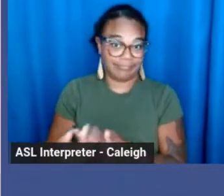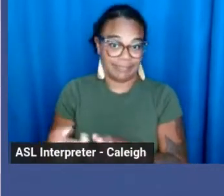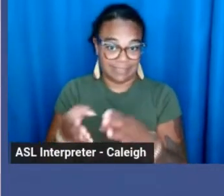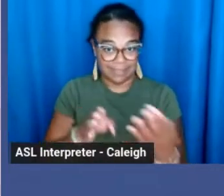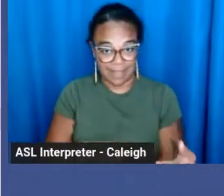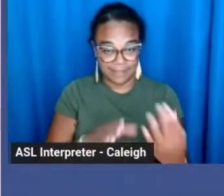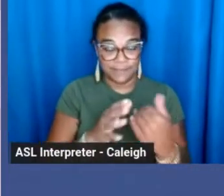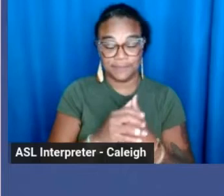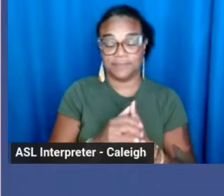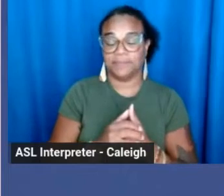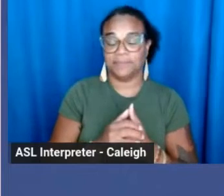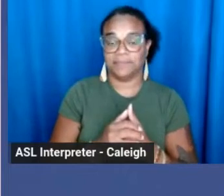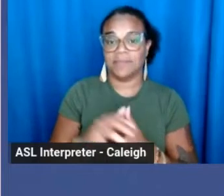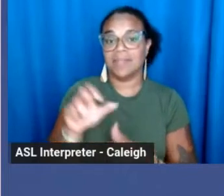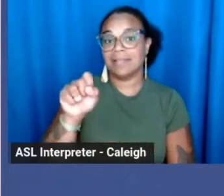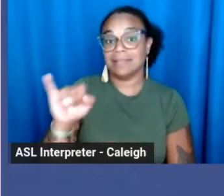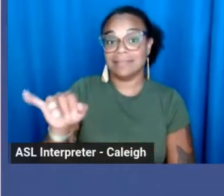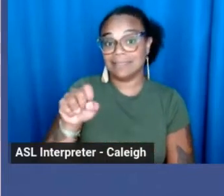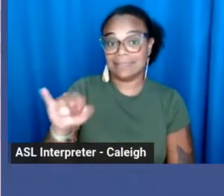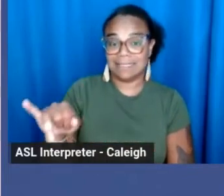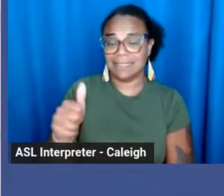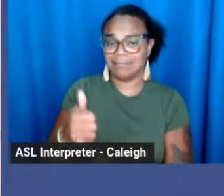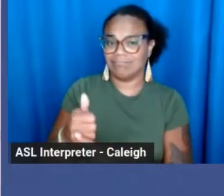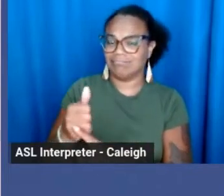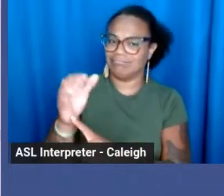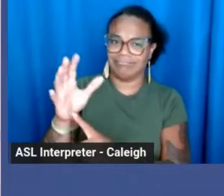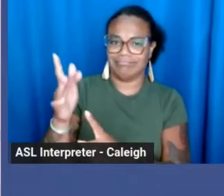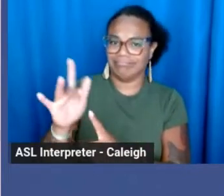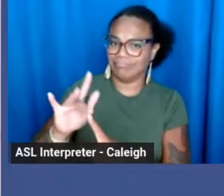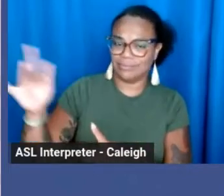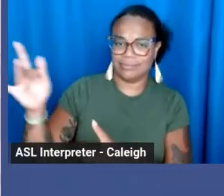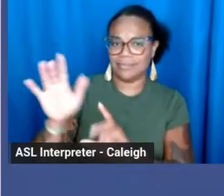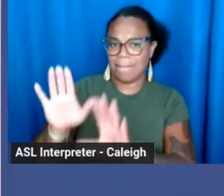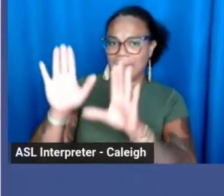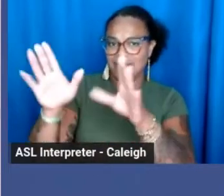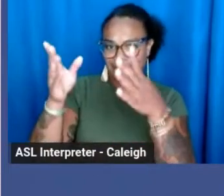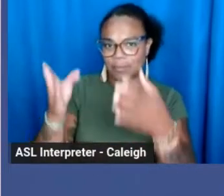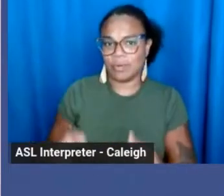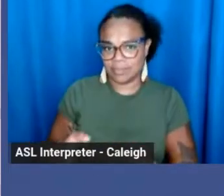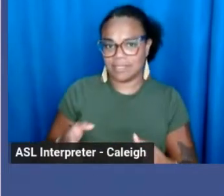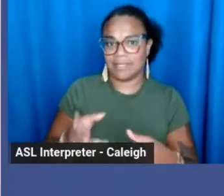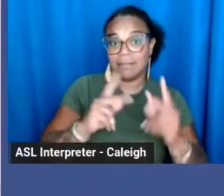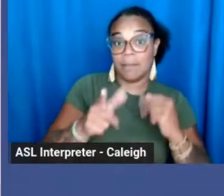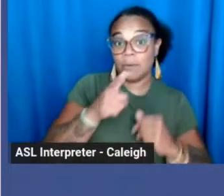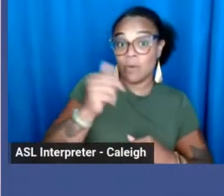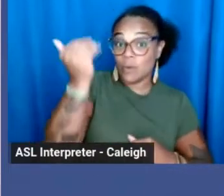Cecilia was an amazing person described by people that knew her.